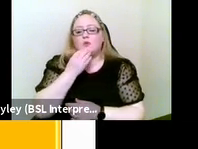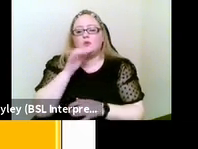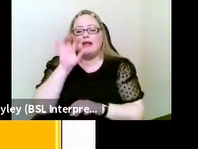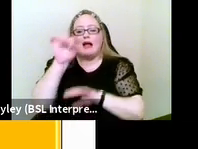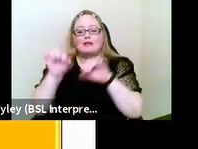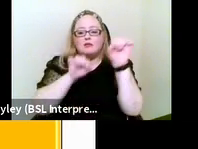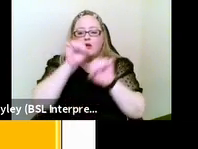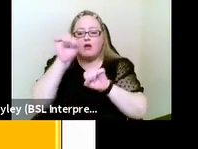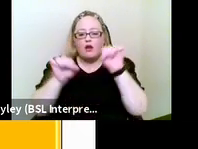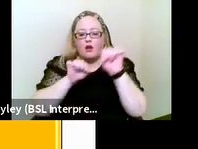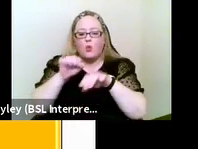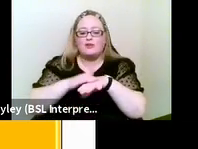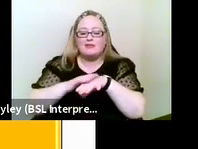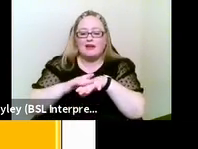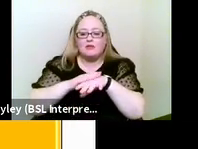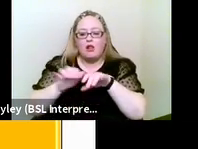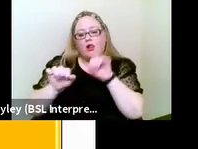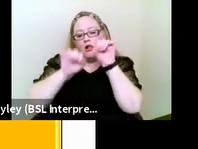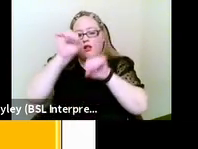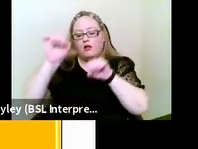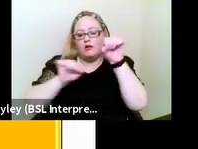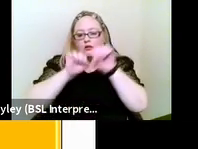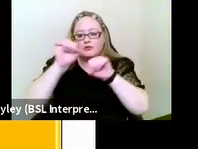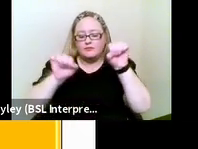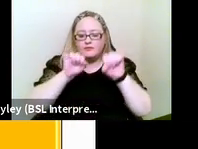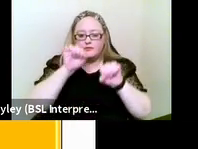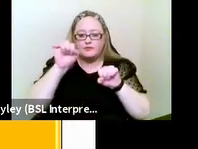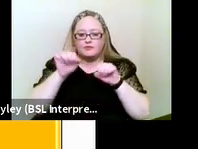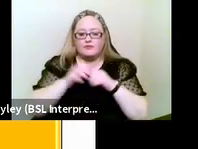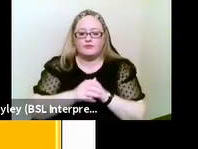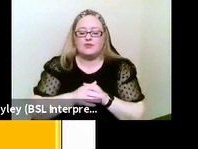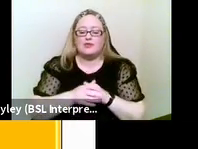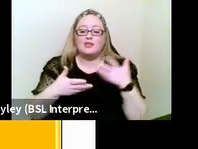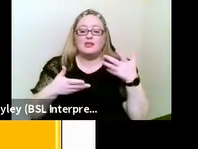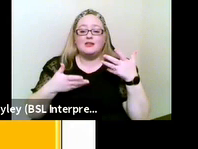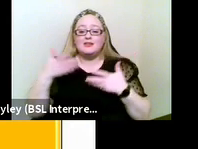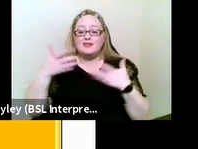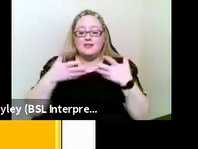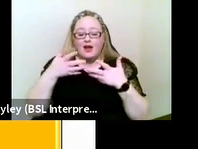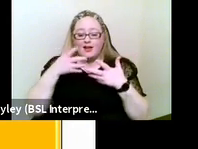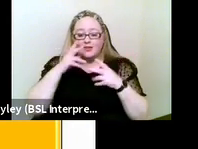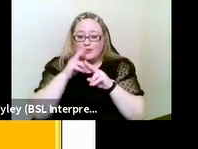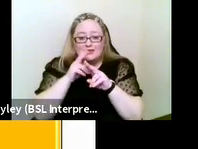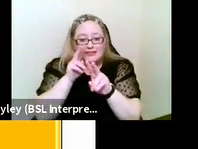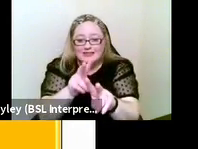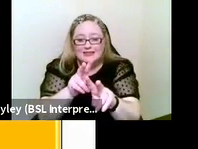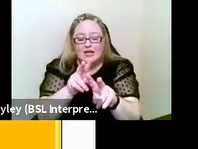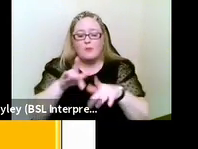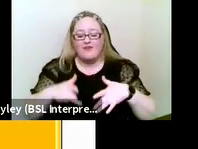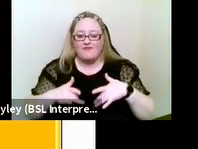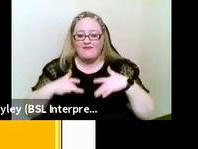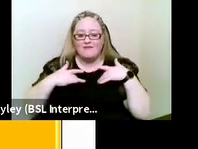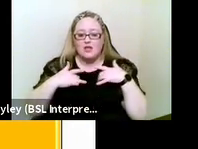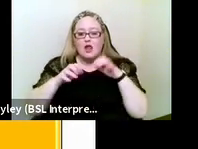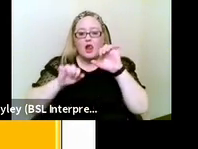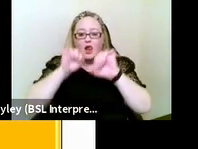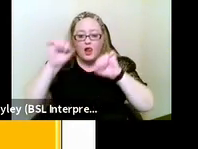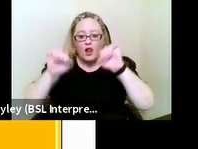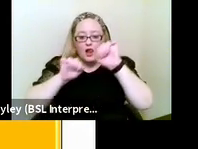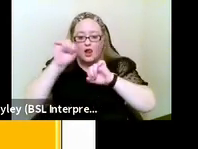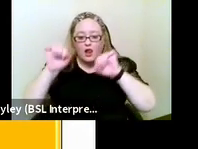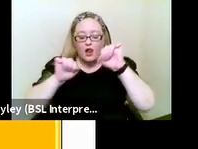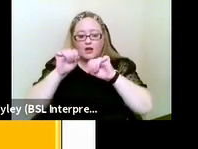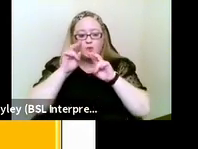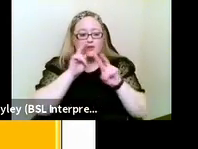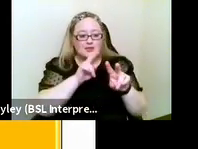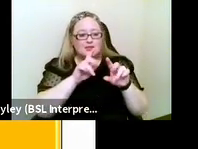tactile sign language. The signs are no longer seen. They are felt. And you can see that in